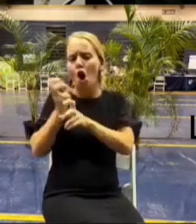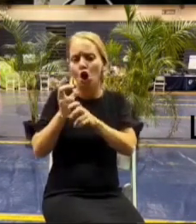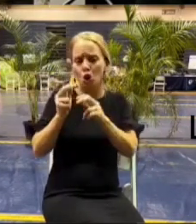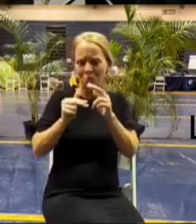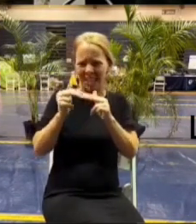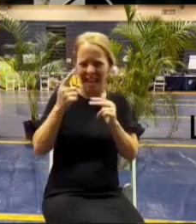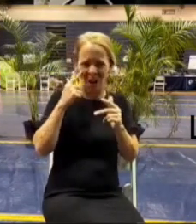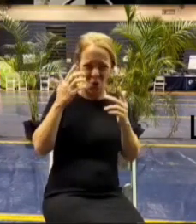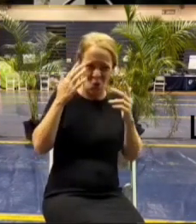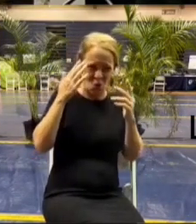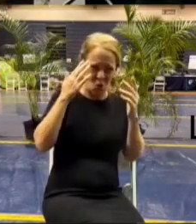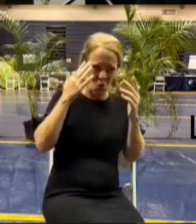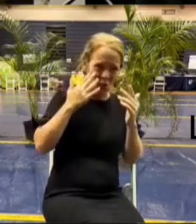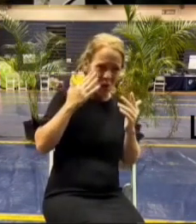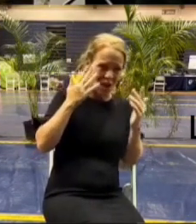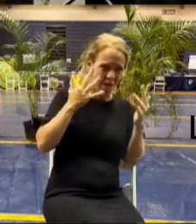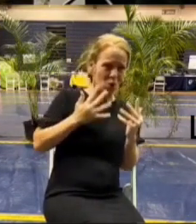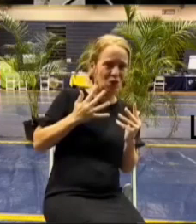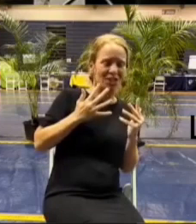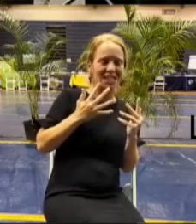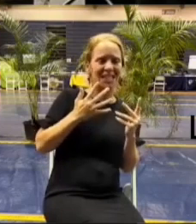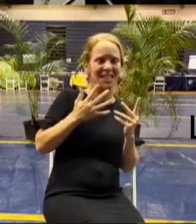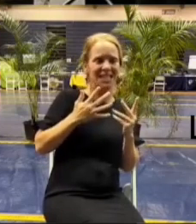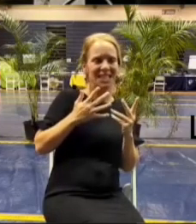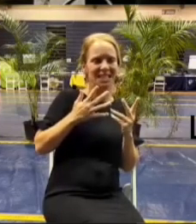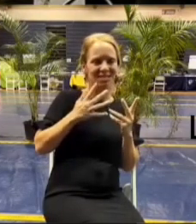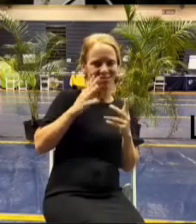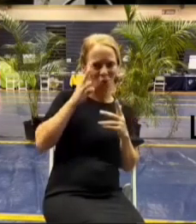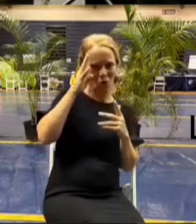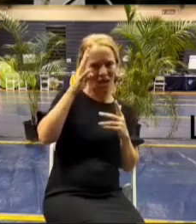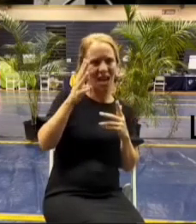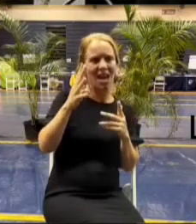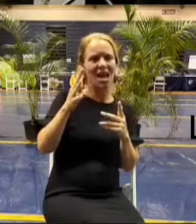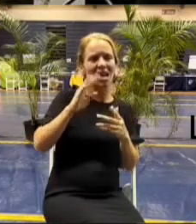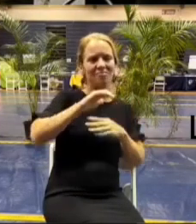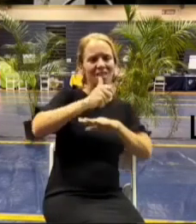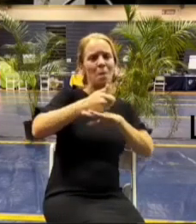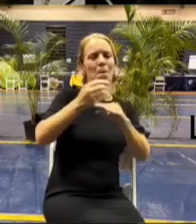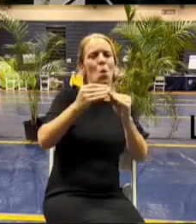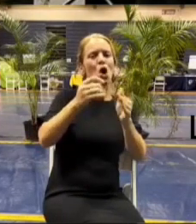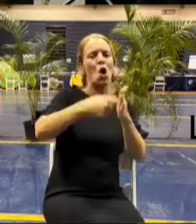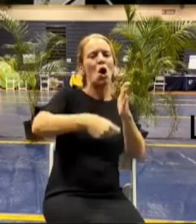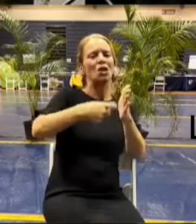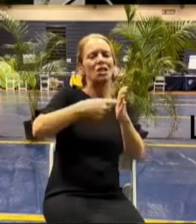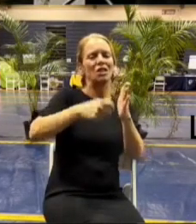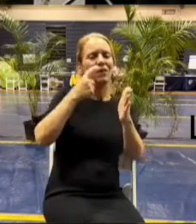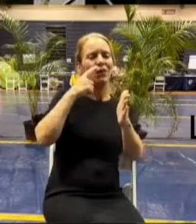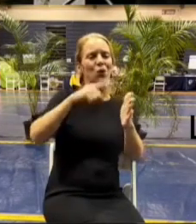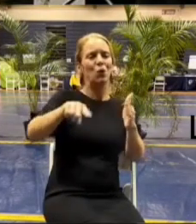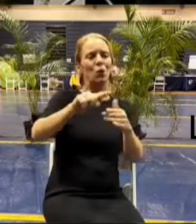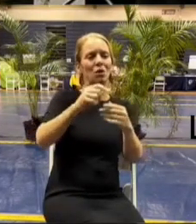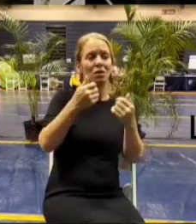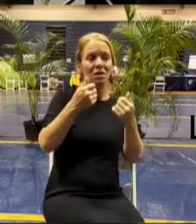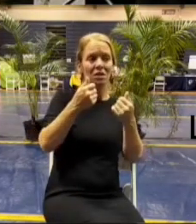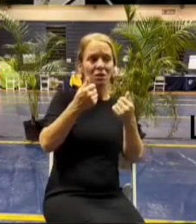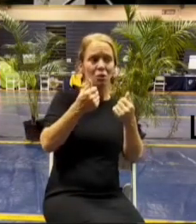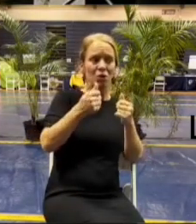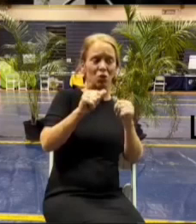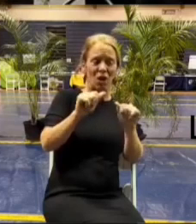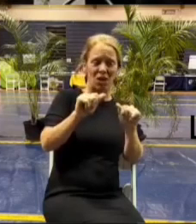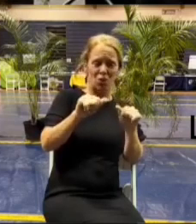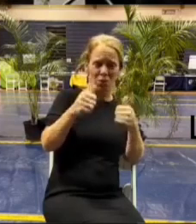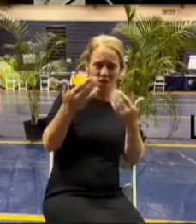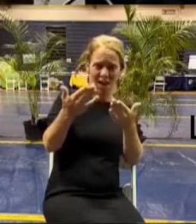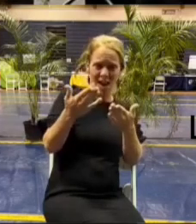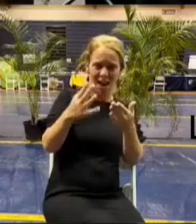it's unfortunate um and it does create an extra cost we we tried to provide additional economic benefit to the